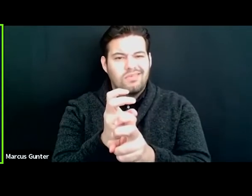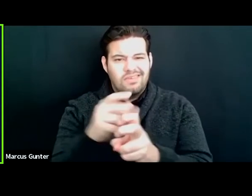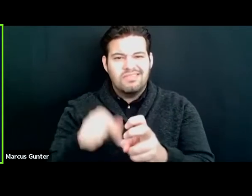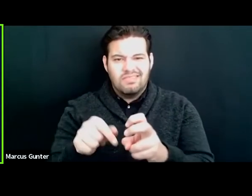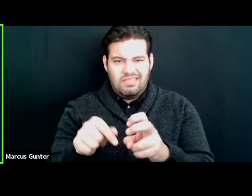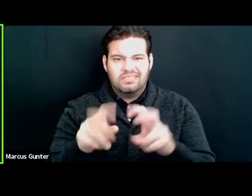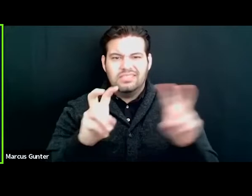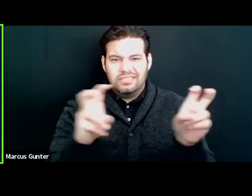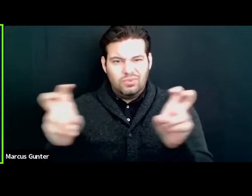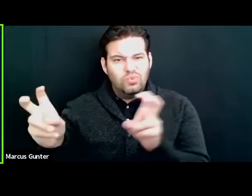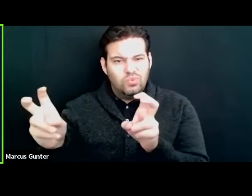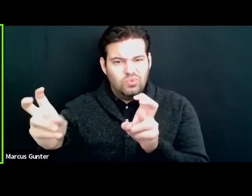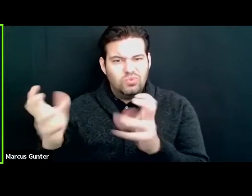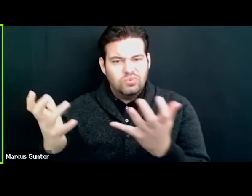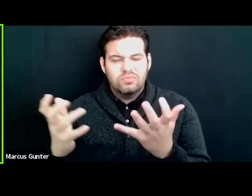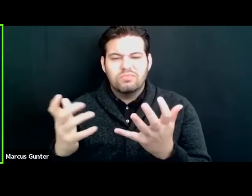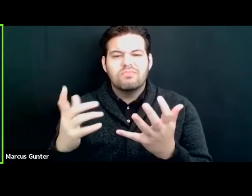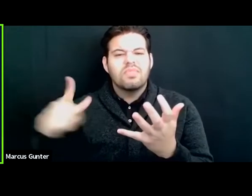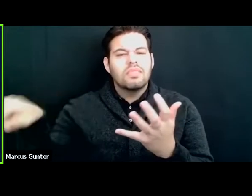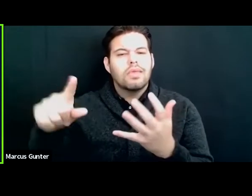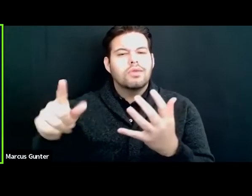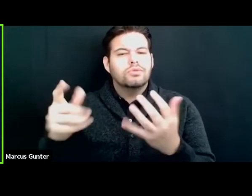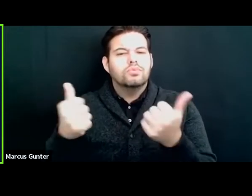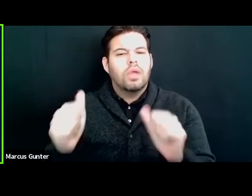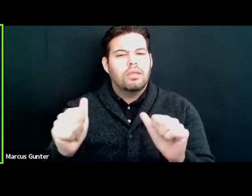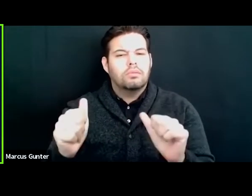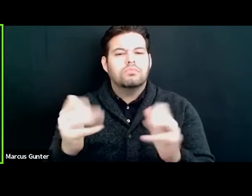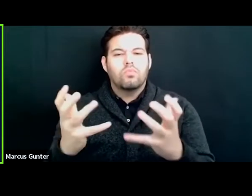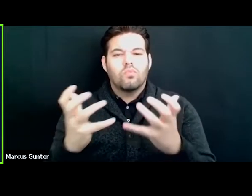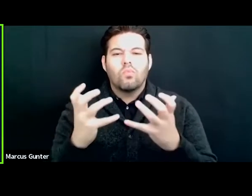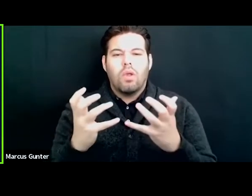and trying to make it accessible